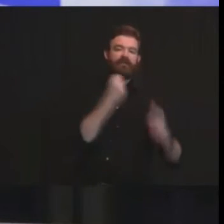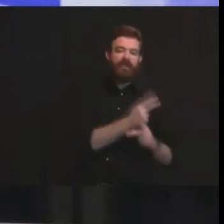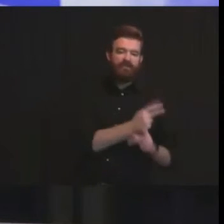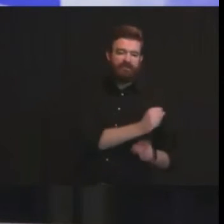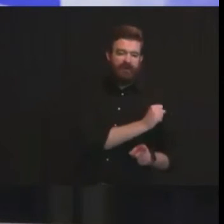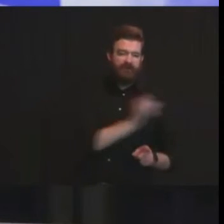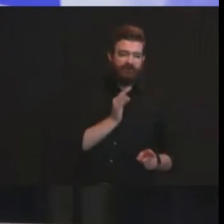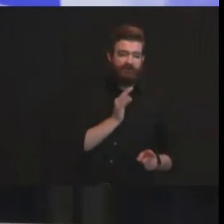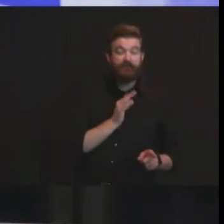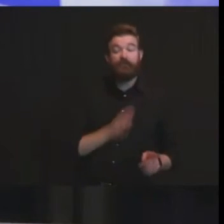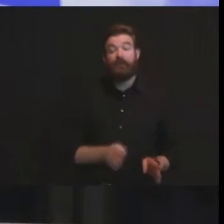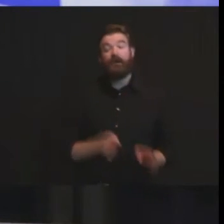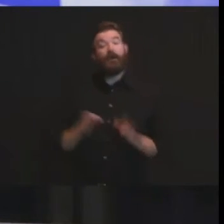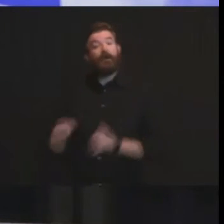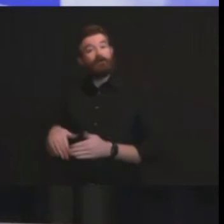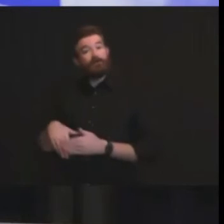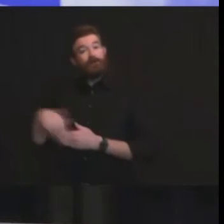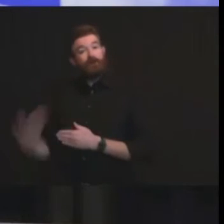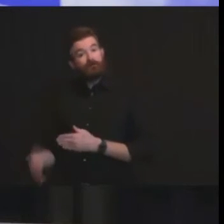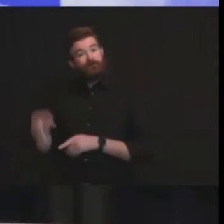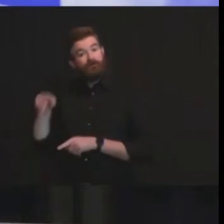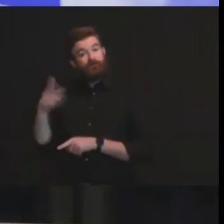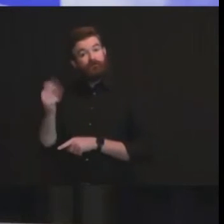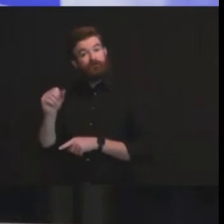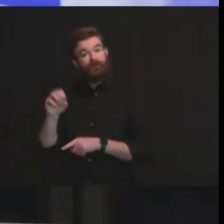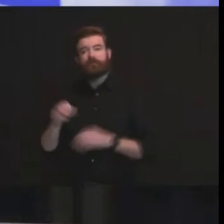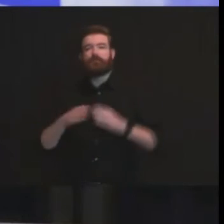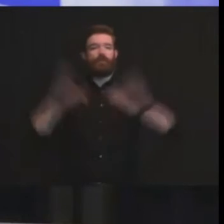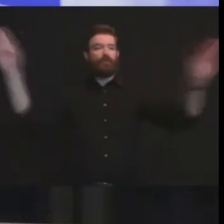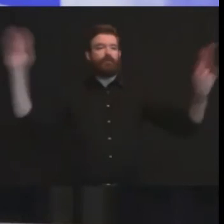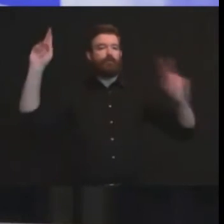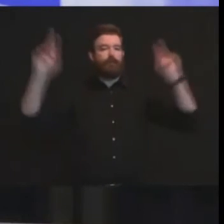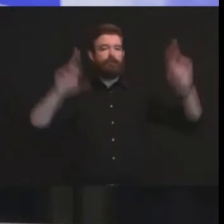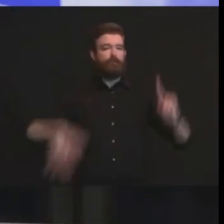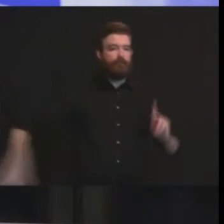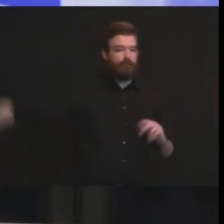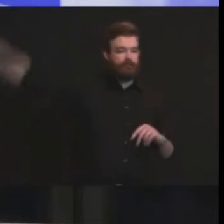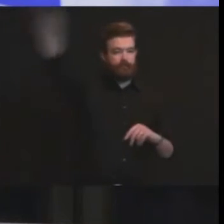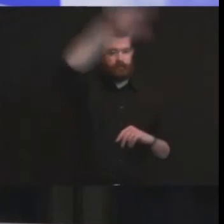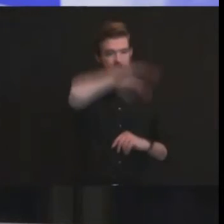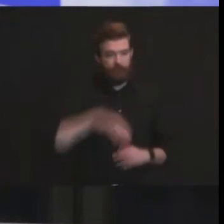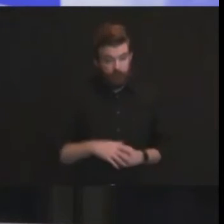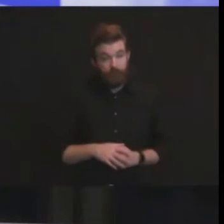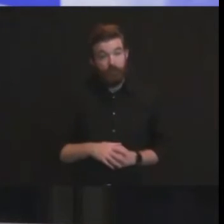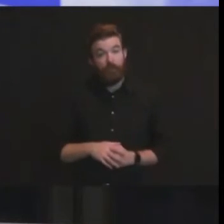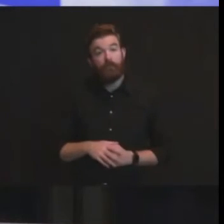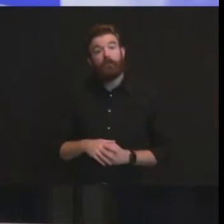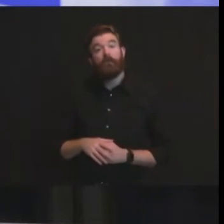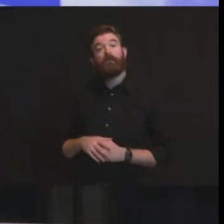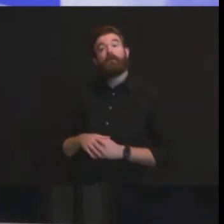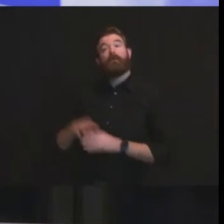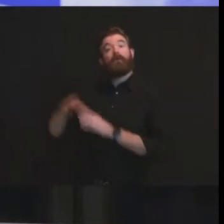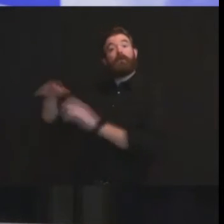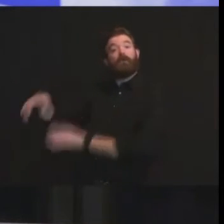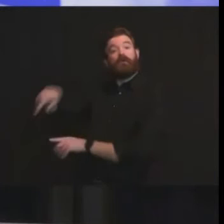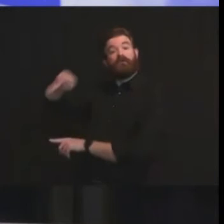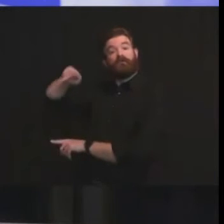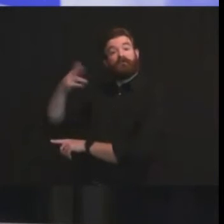when we get to phase three there should be sufficient supply in april or early may